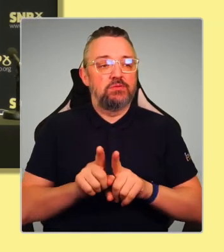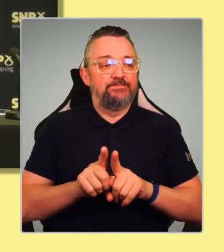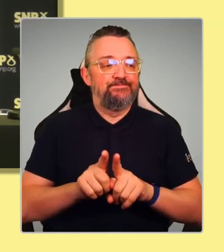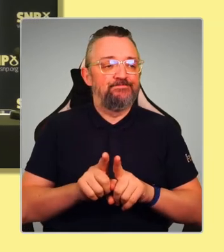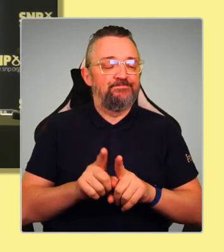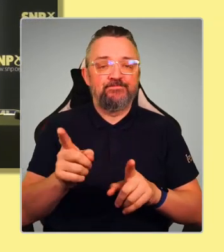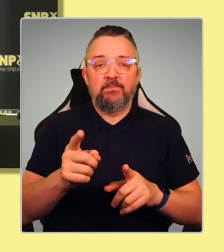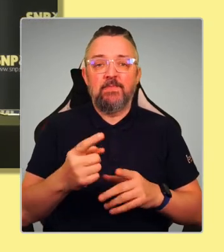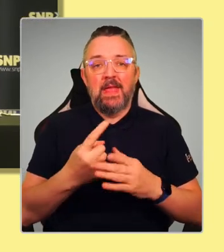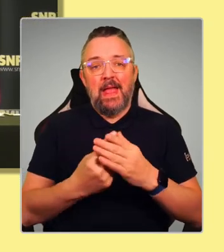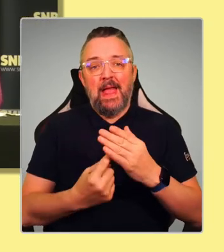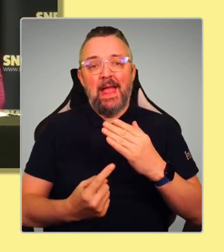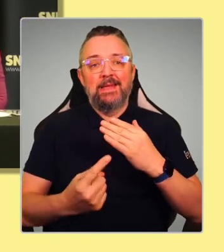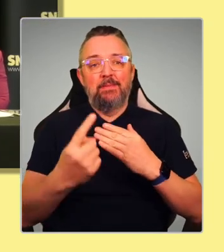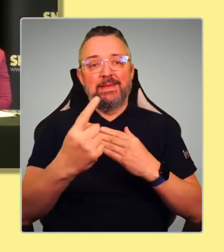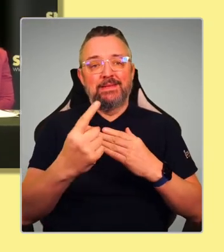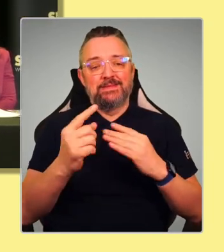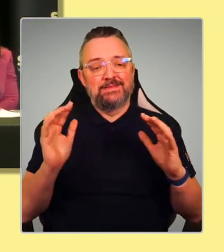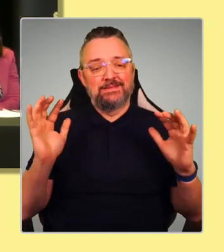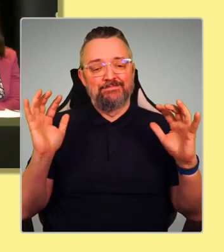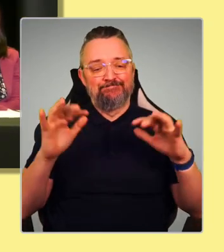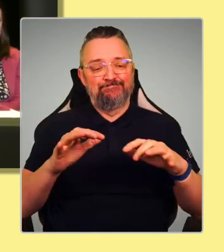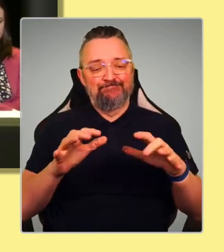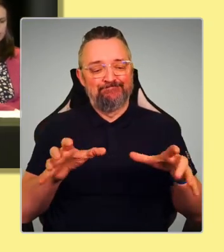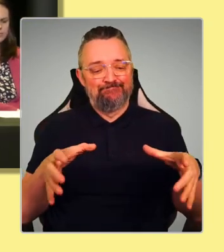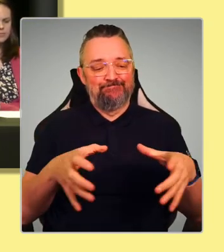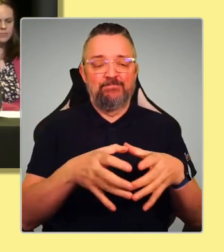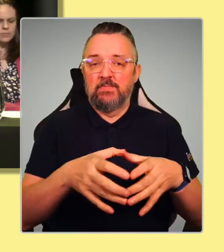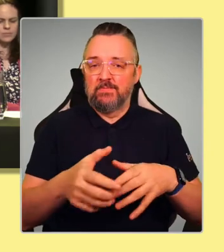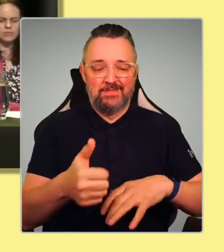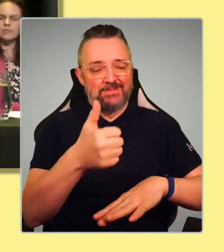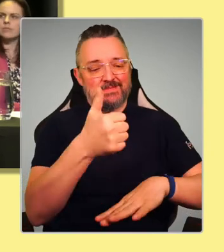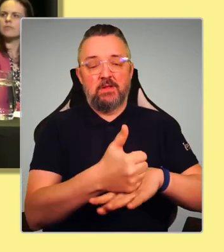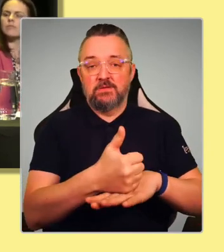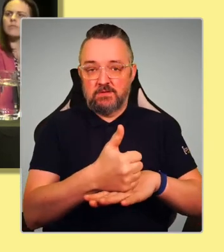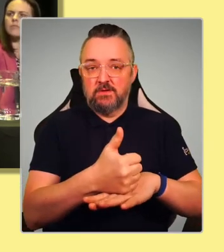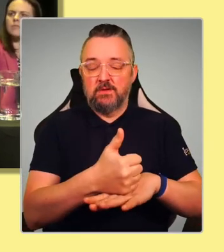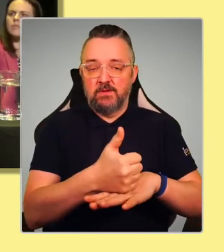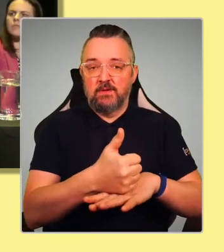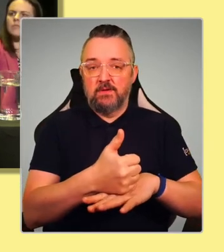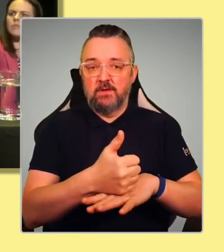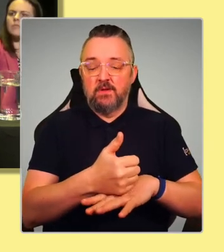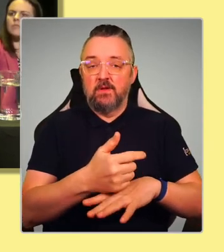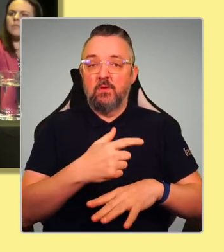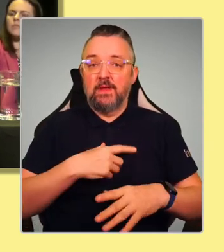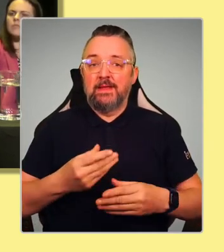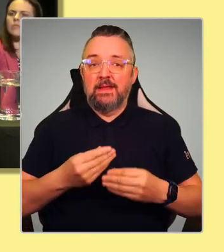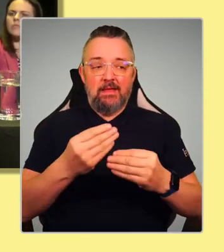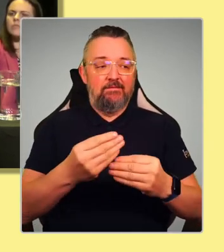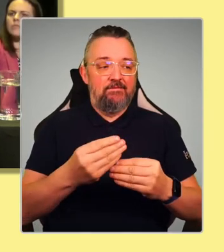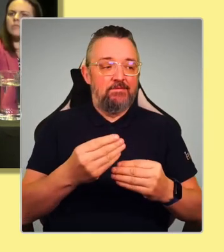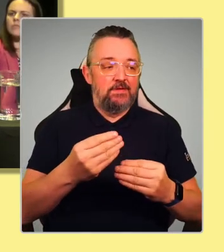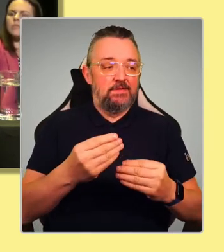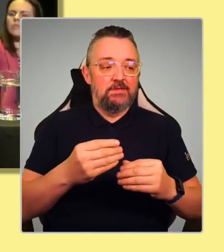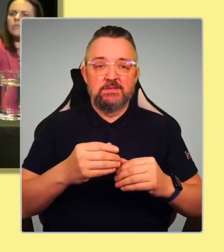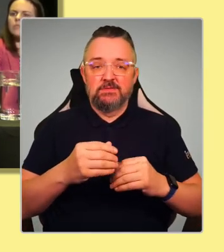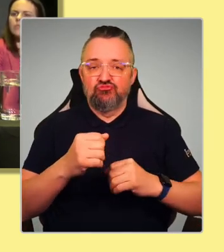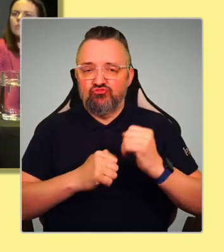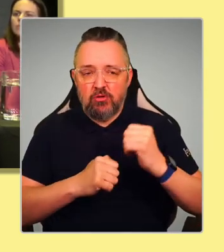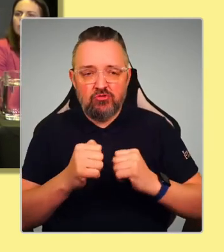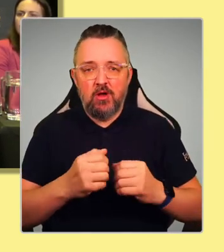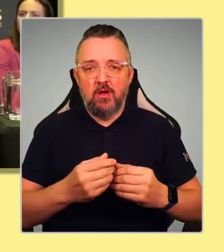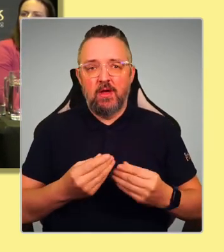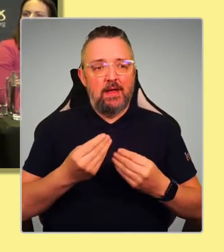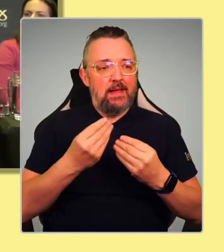this is an idea that's been floating around for some time. Give it some structure. Build on it. Get everyone in together. So